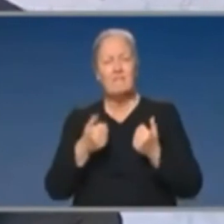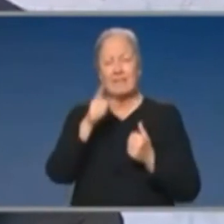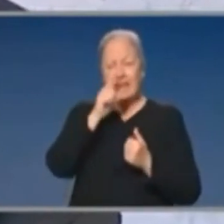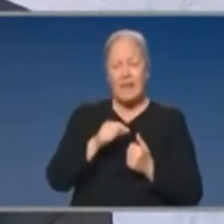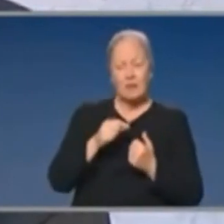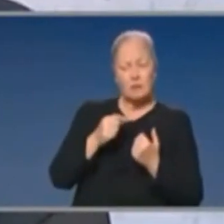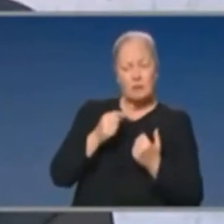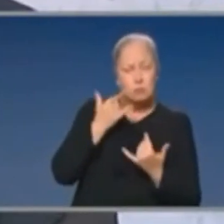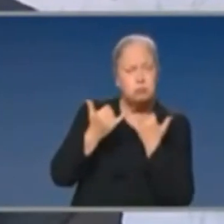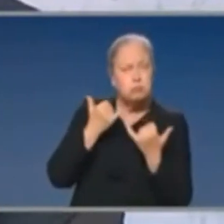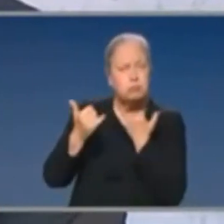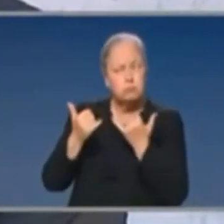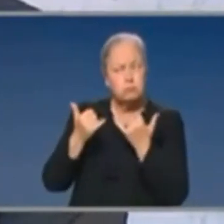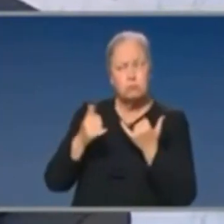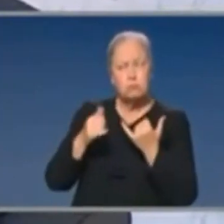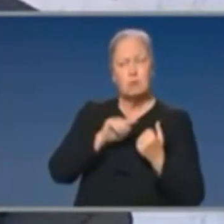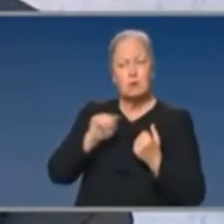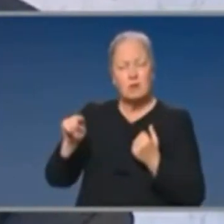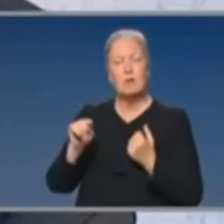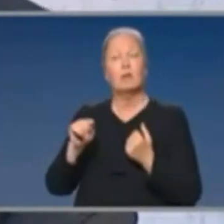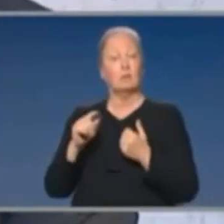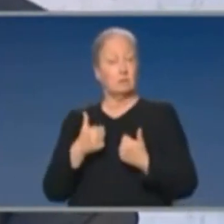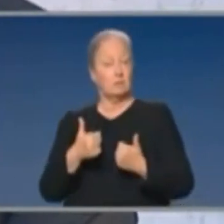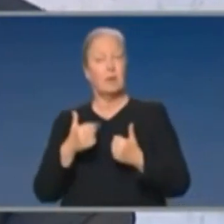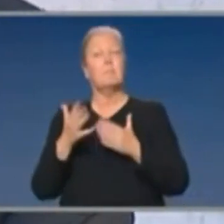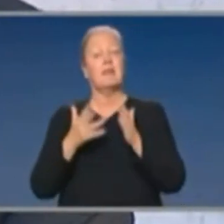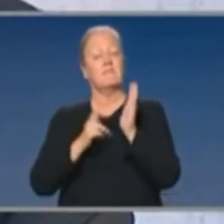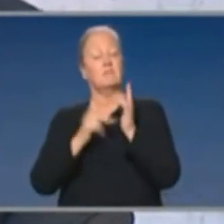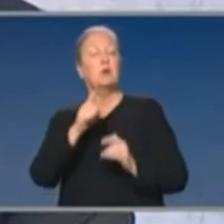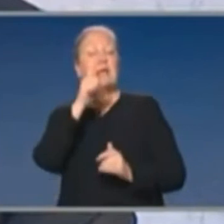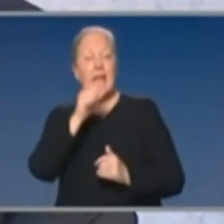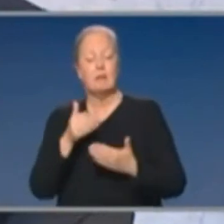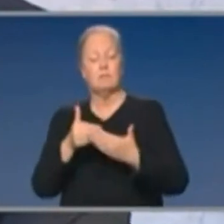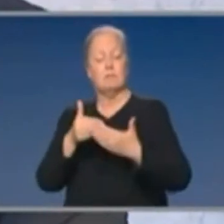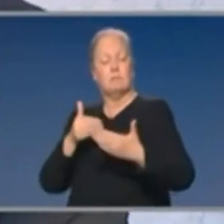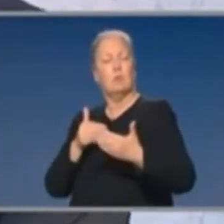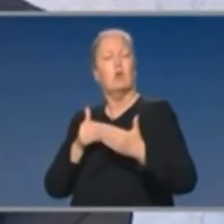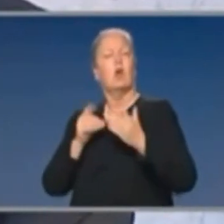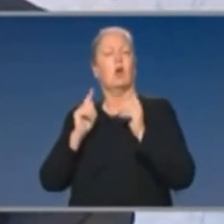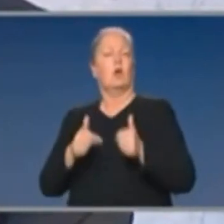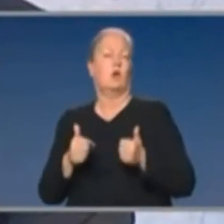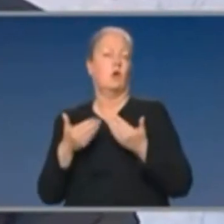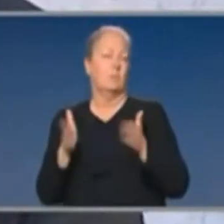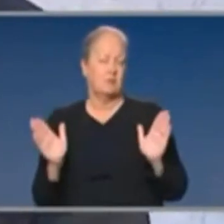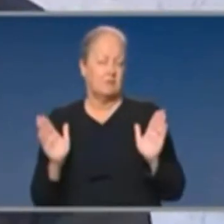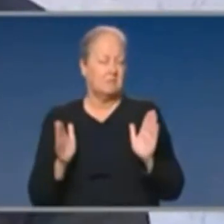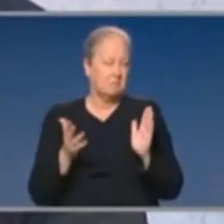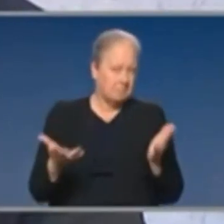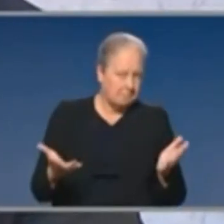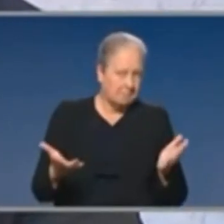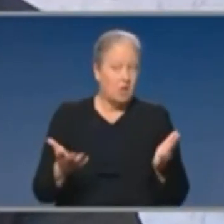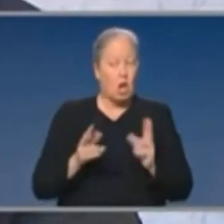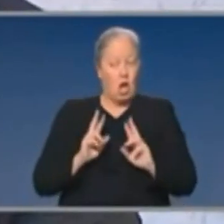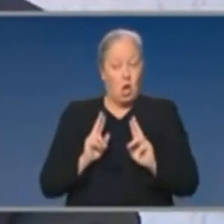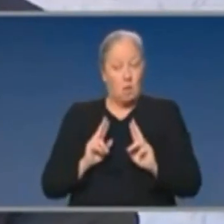that plan to be bettered and to see Victorians having their livelihoods and their lives